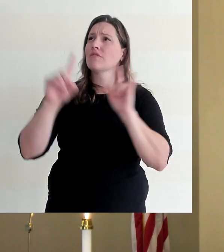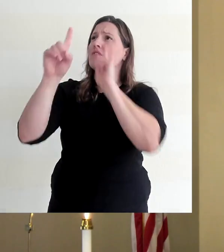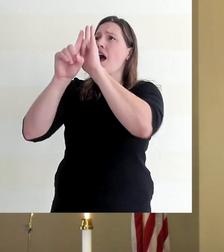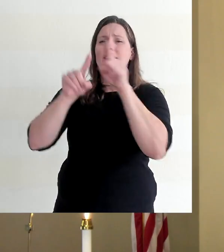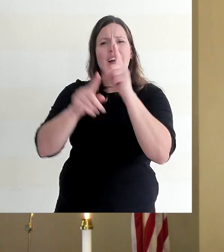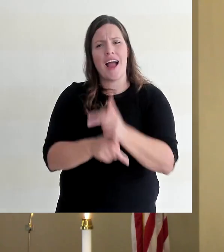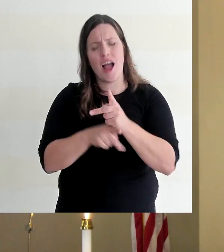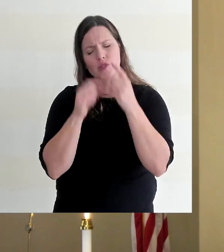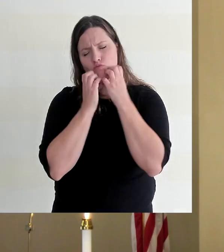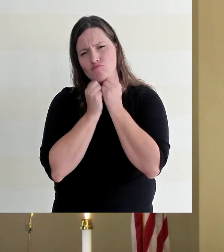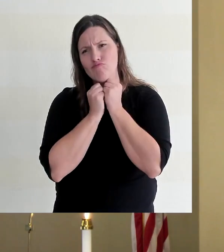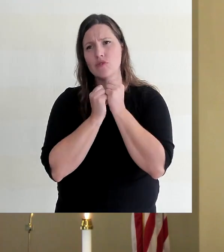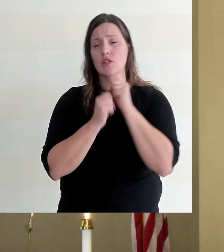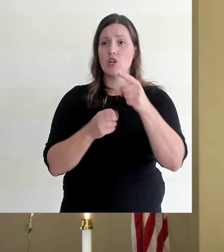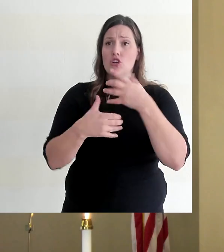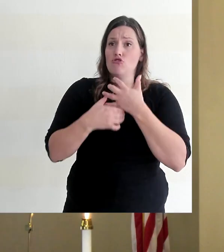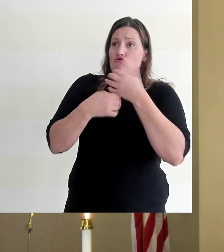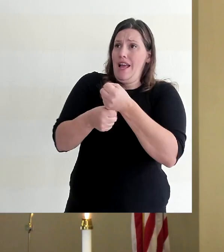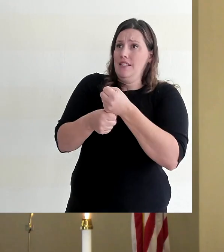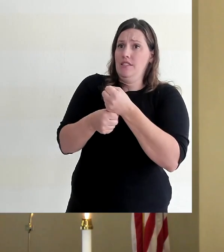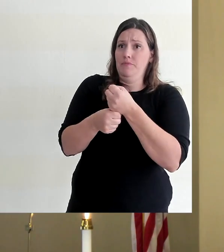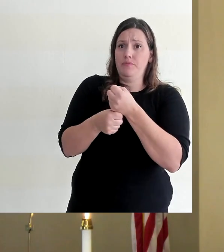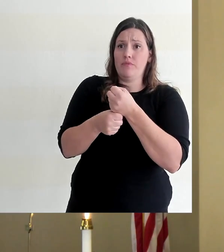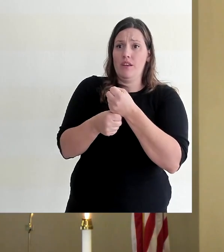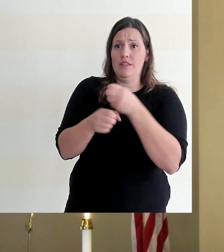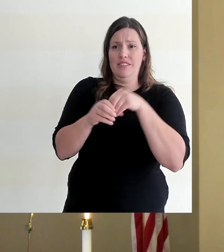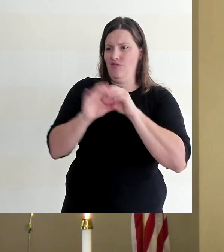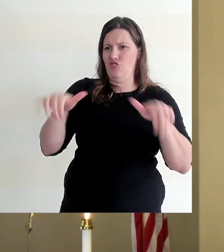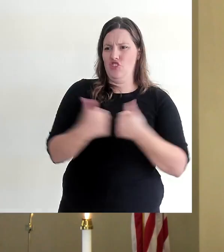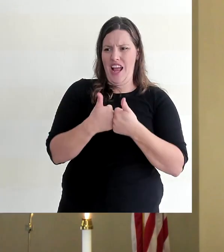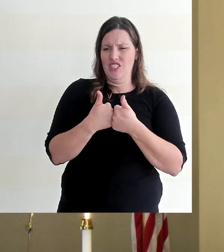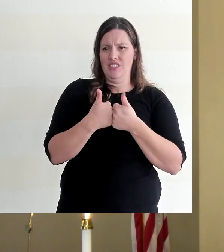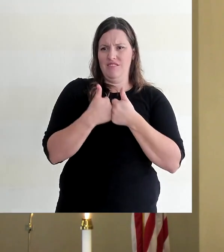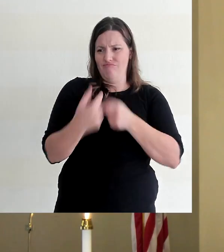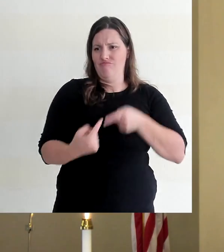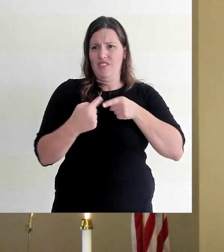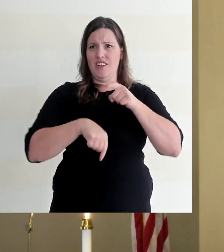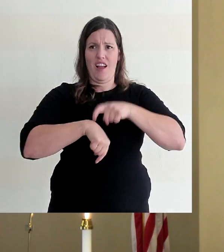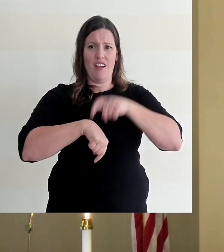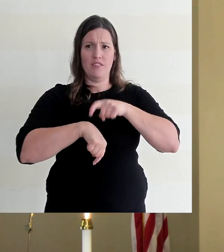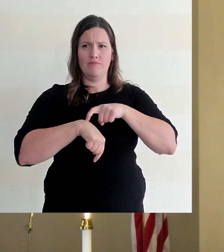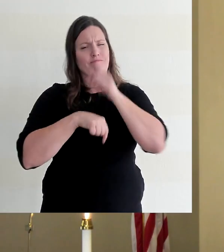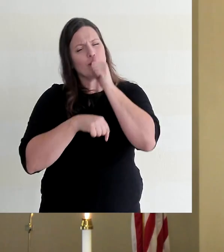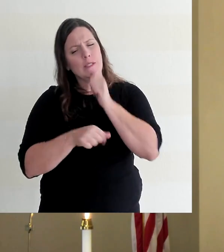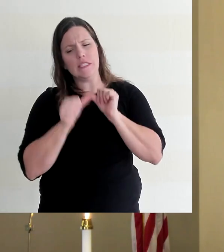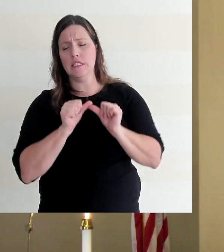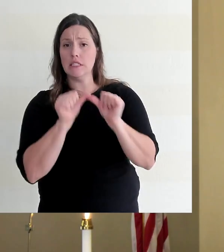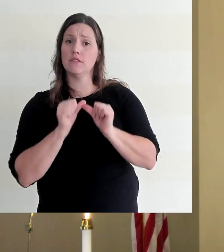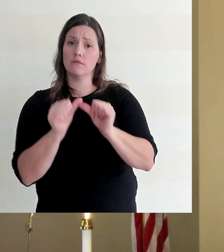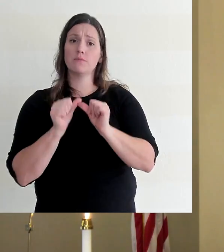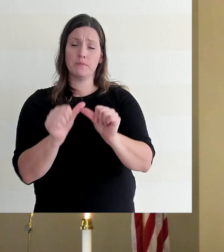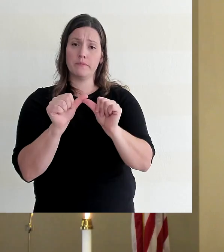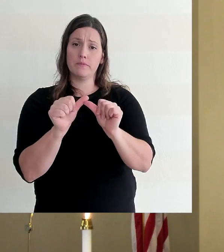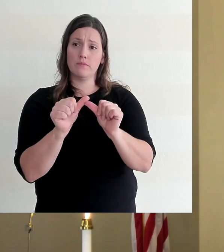and his care, that you can trust him in difficult times. You can patiently endure.